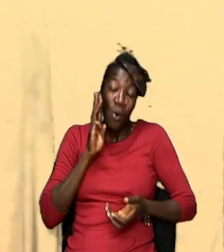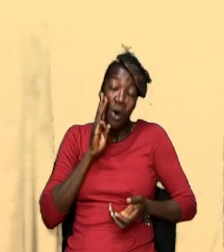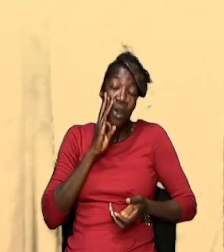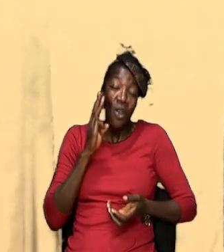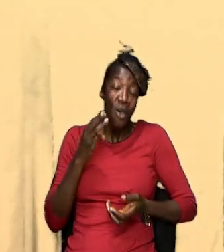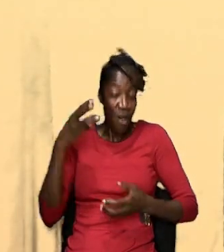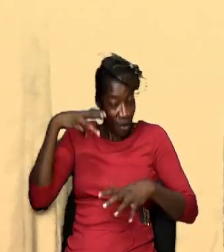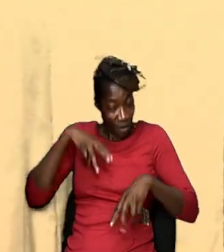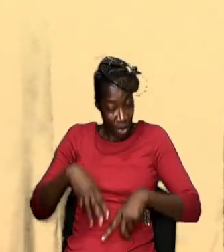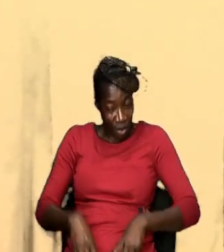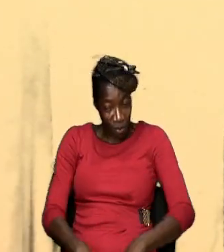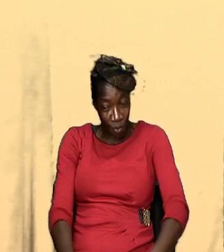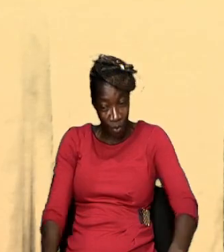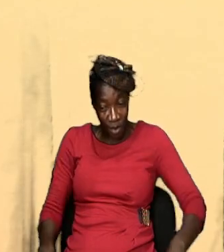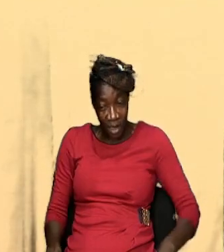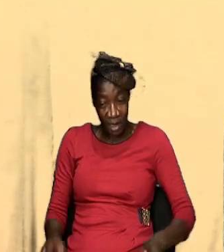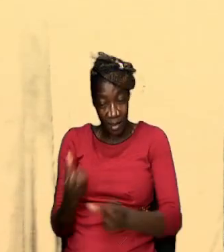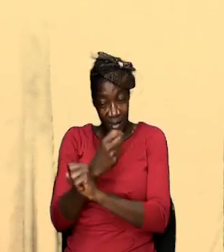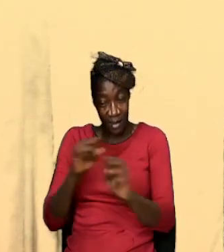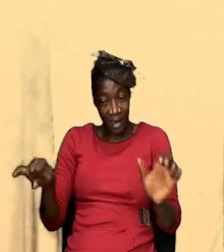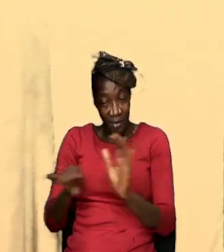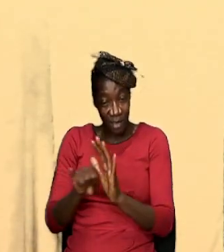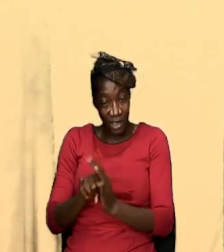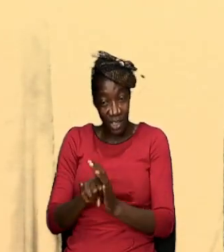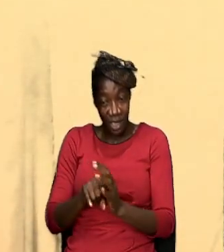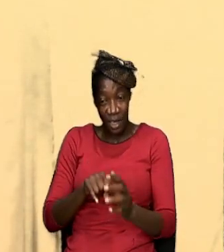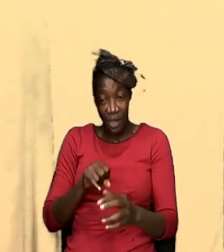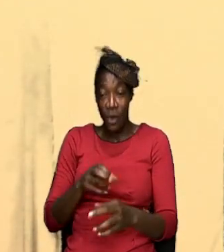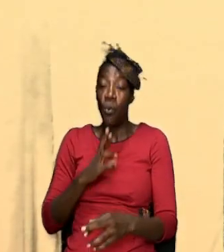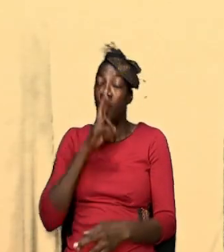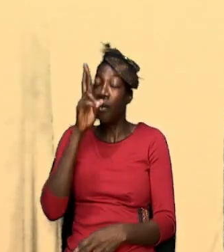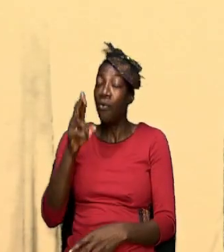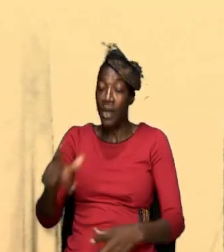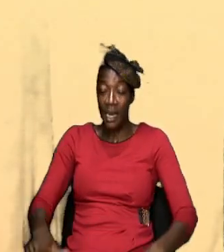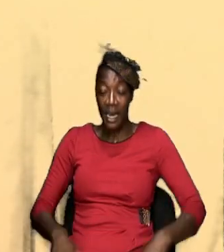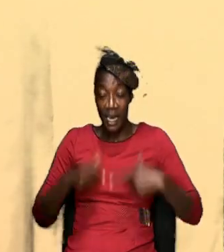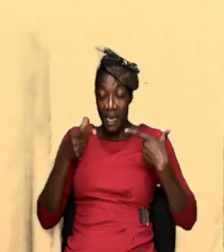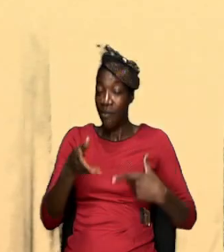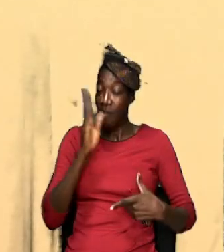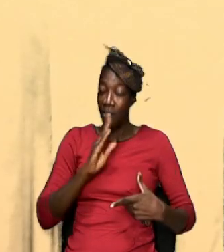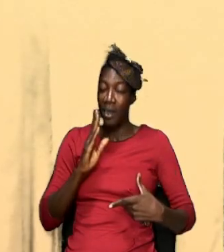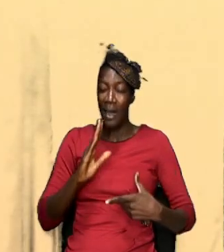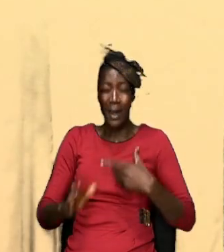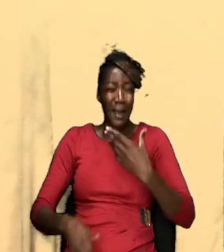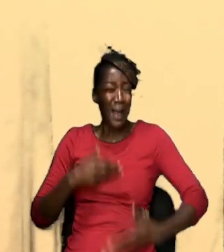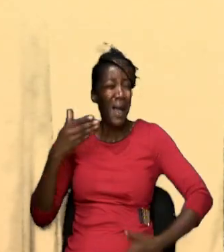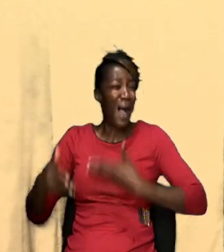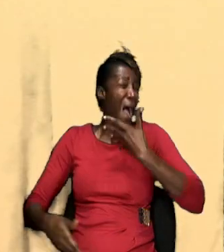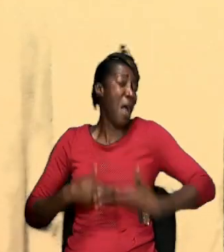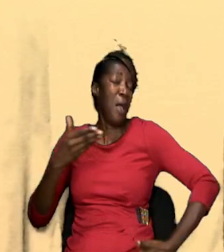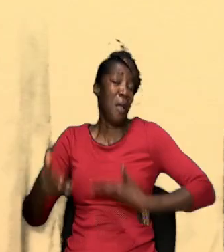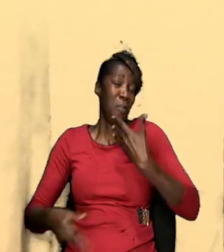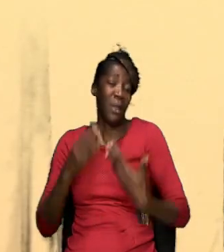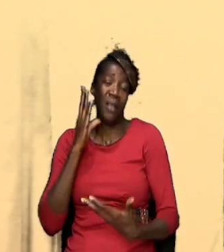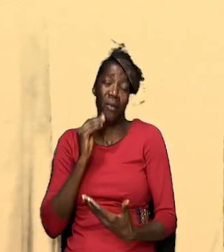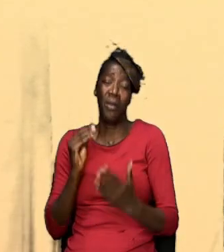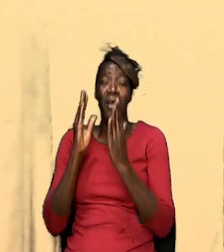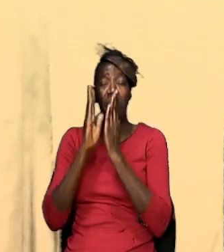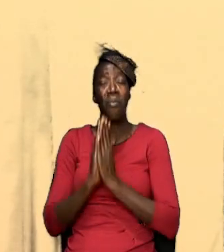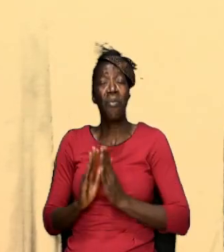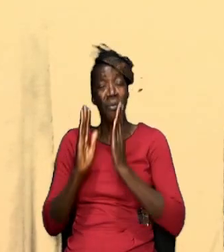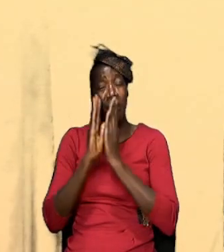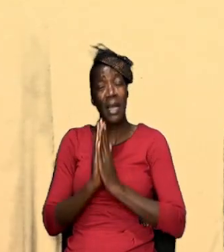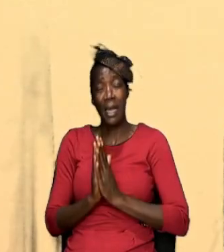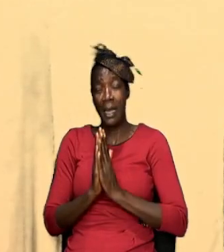of salvation. When we are really living for God is a pleasant experience. And praying I have found to